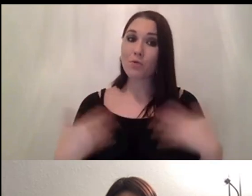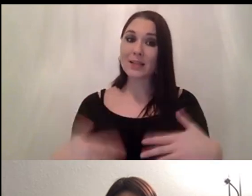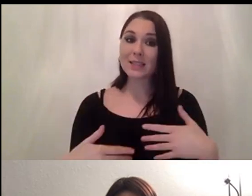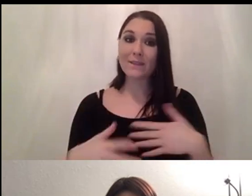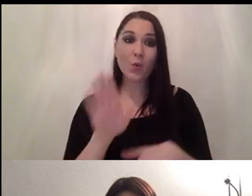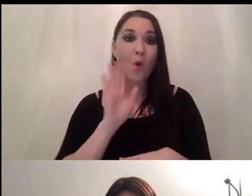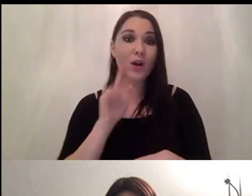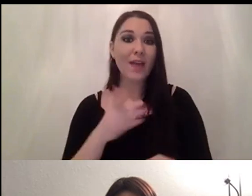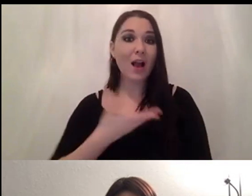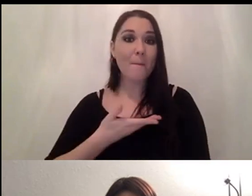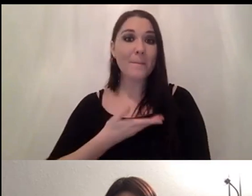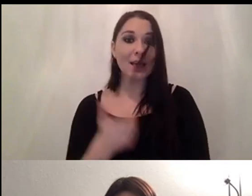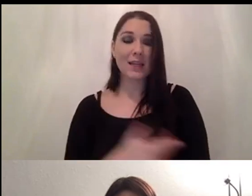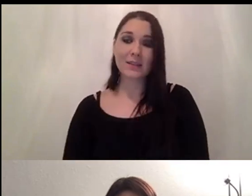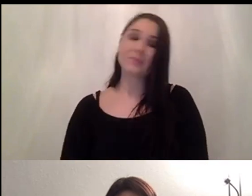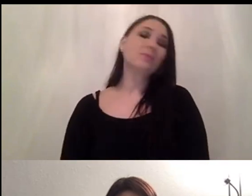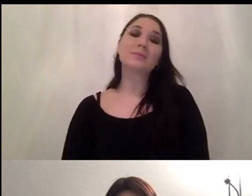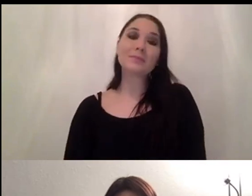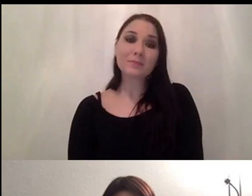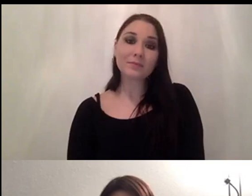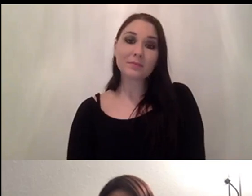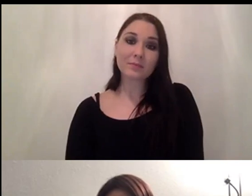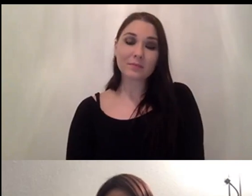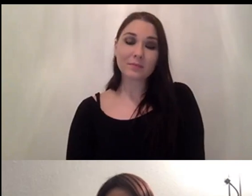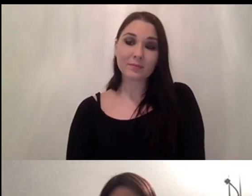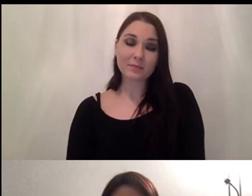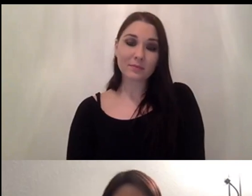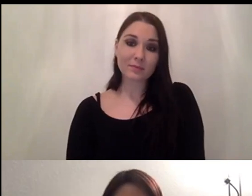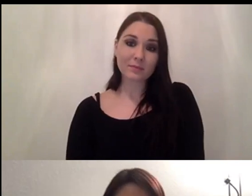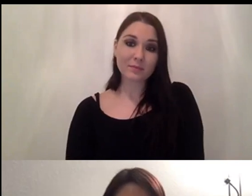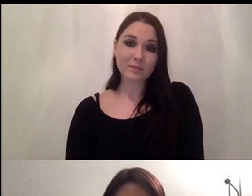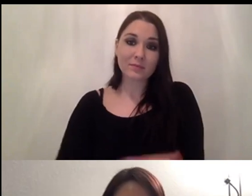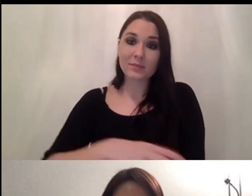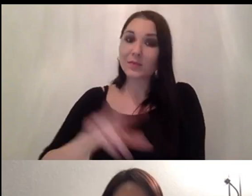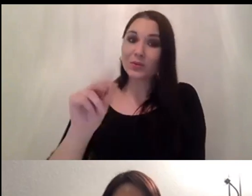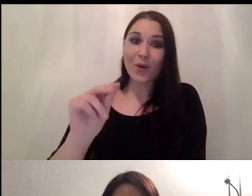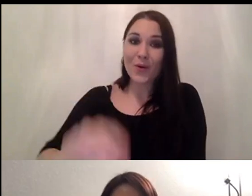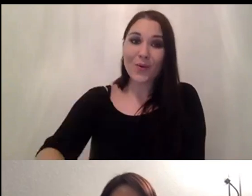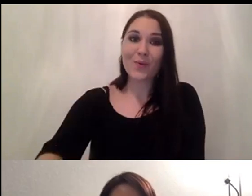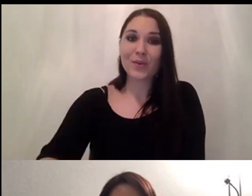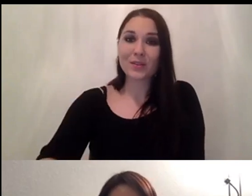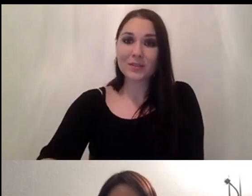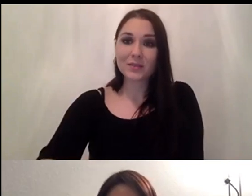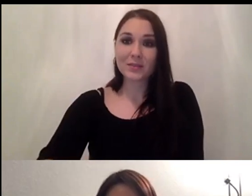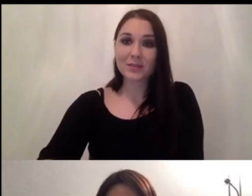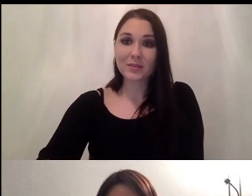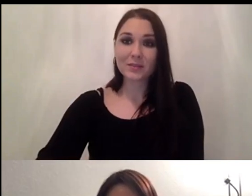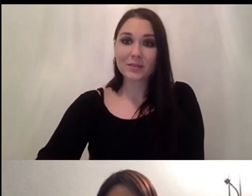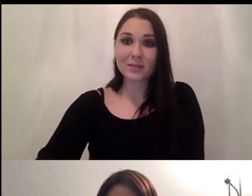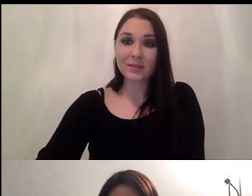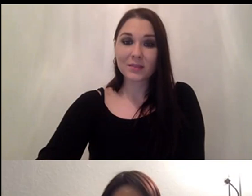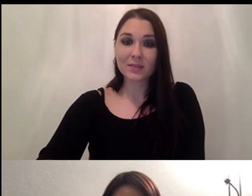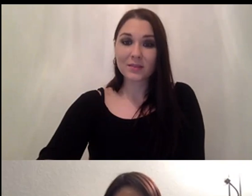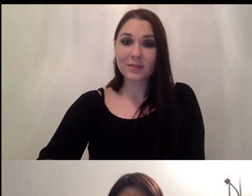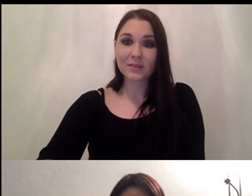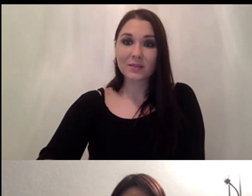of that company actually no but i'm definitely gonna take that